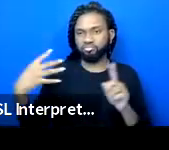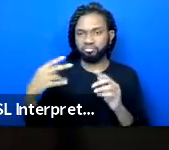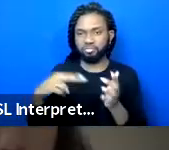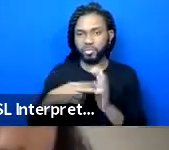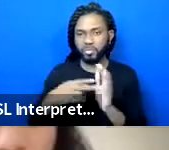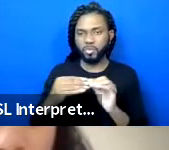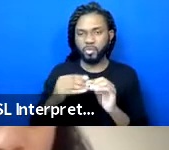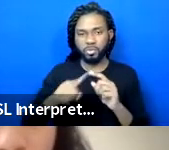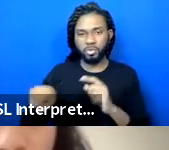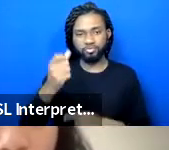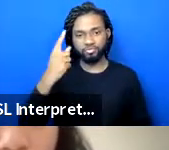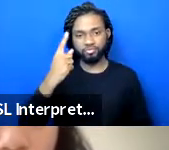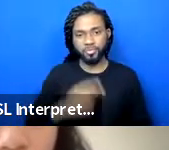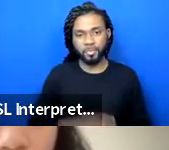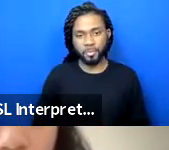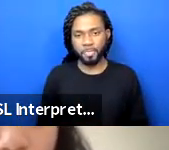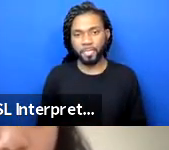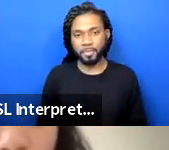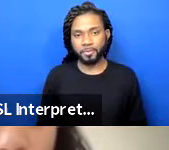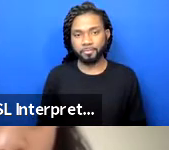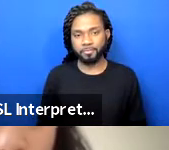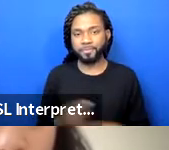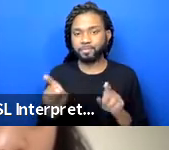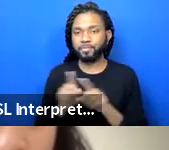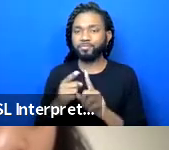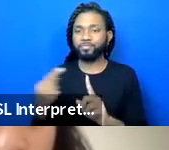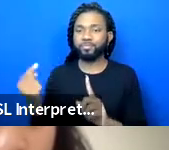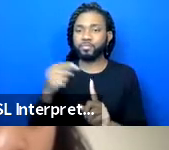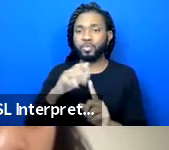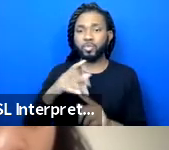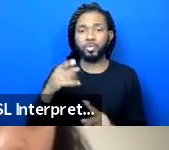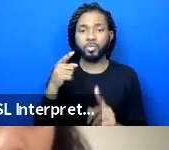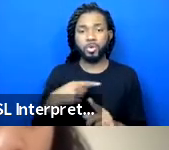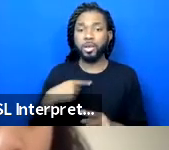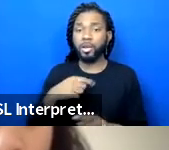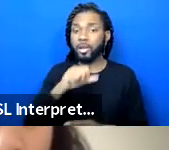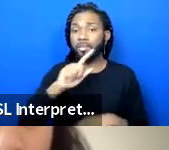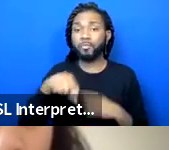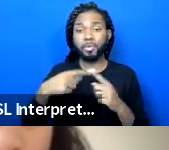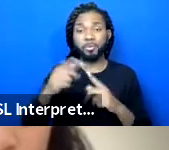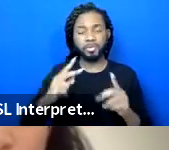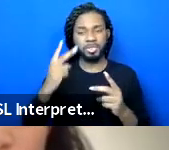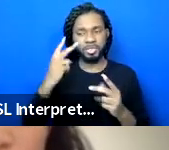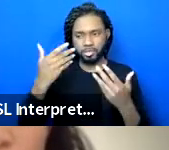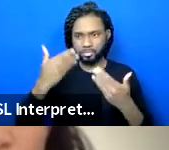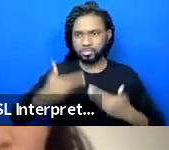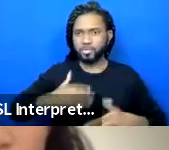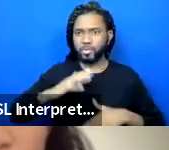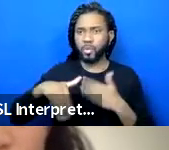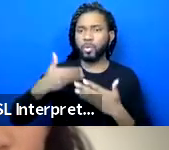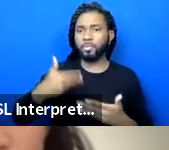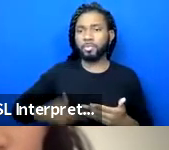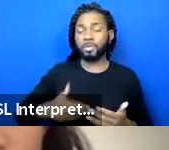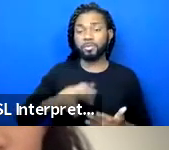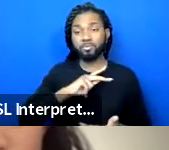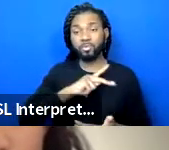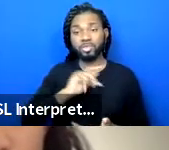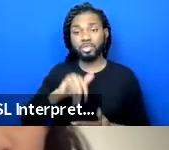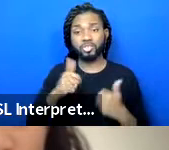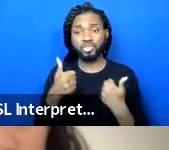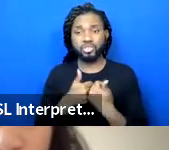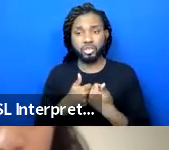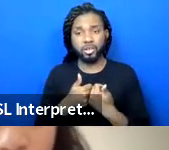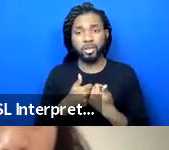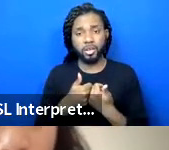picture um and also going back to your point about you know i love when people see the whole me personally it's challenging to